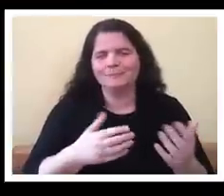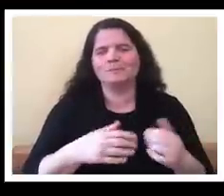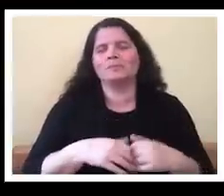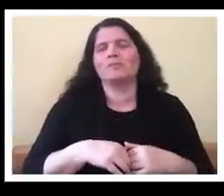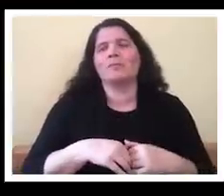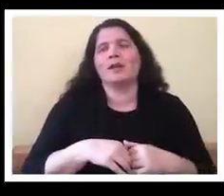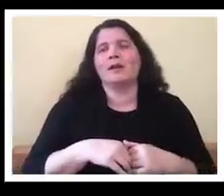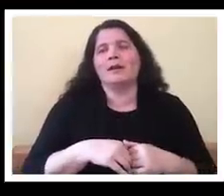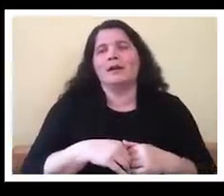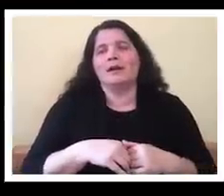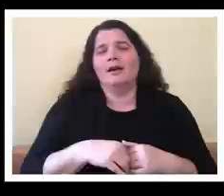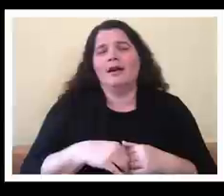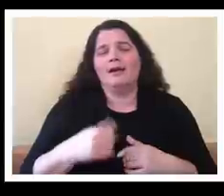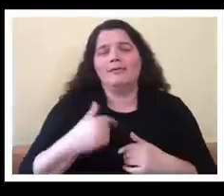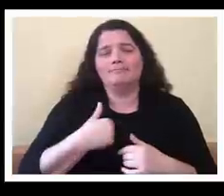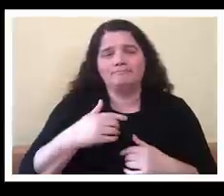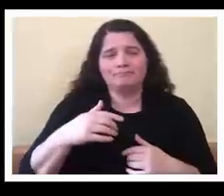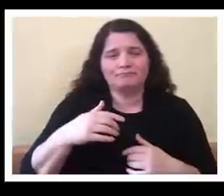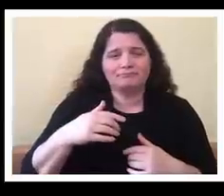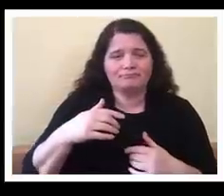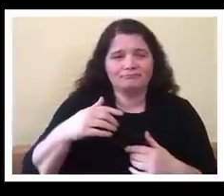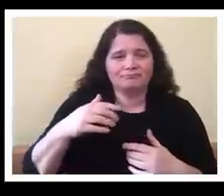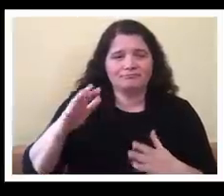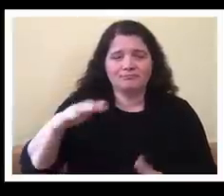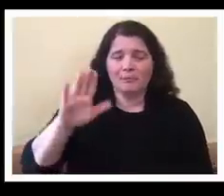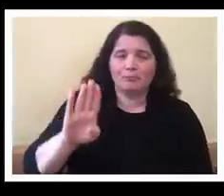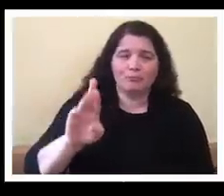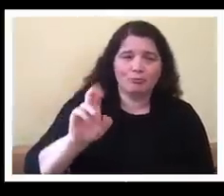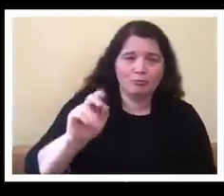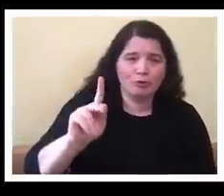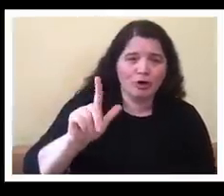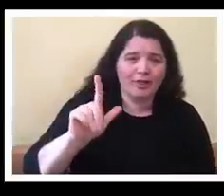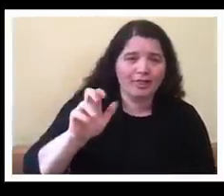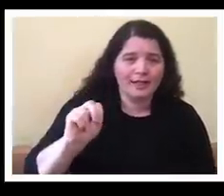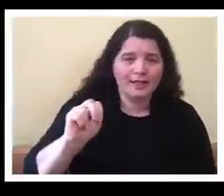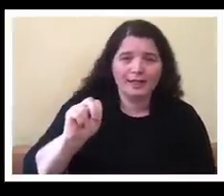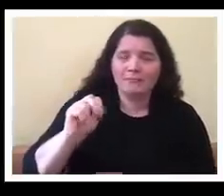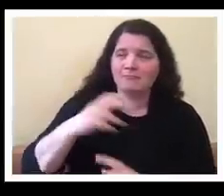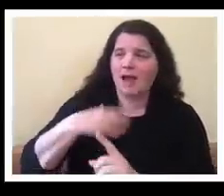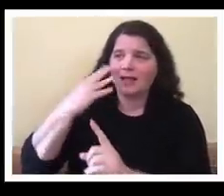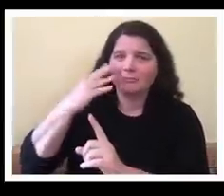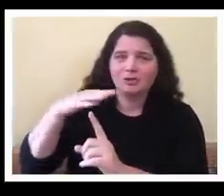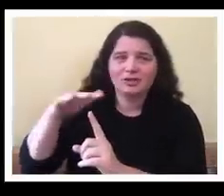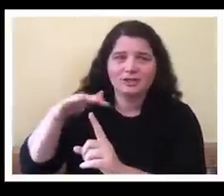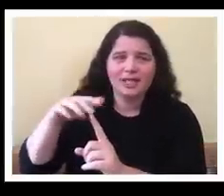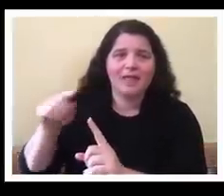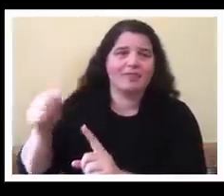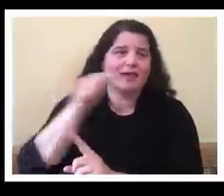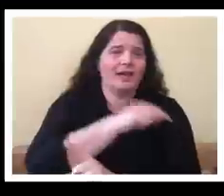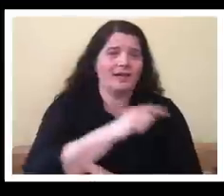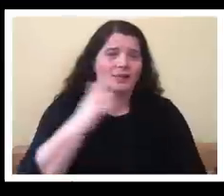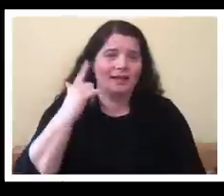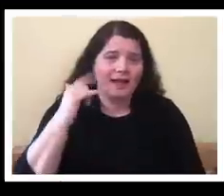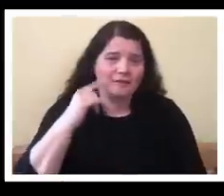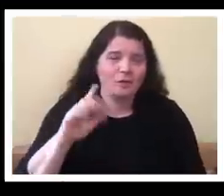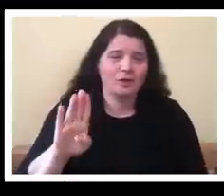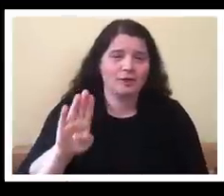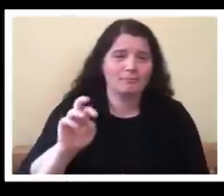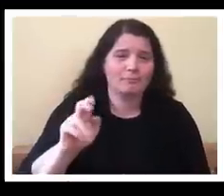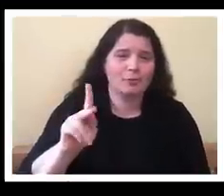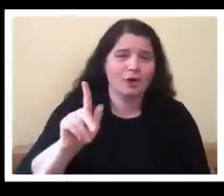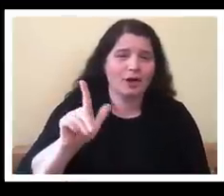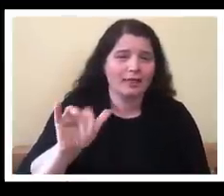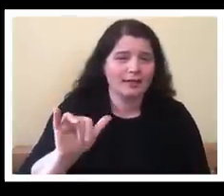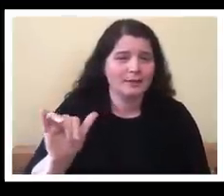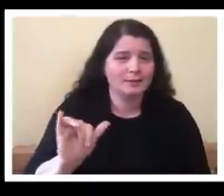then when i went out to berkeley and this was not as noticeable at the national level till quite a number of years later but when i